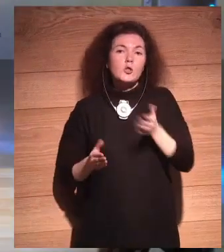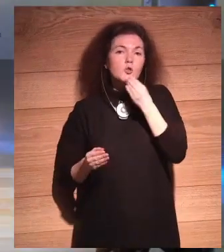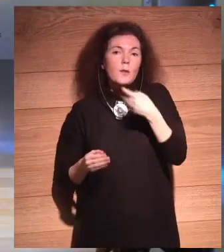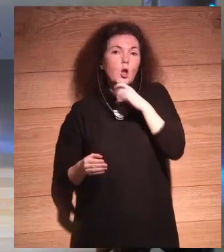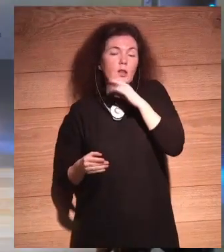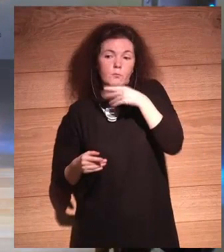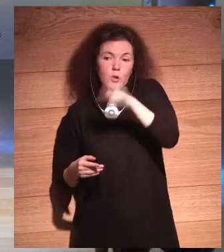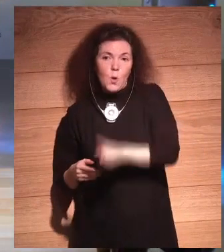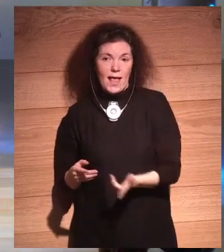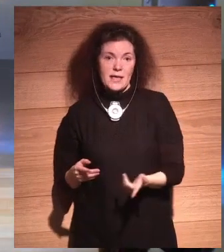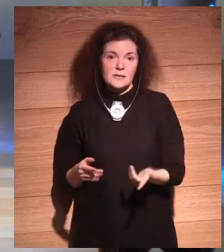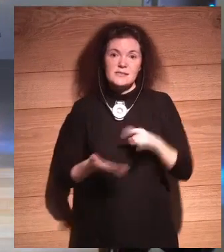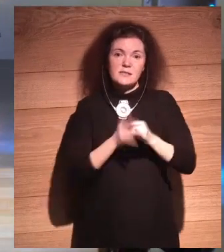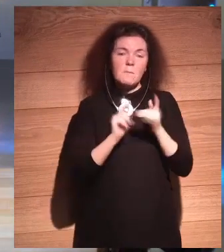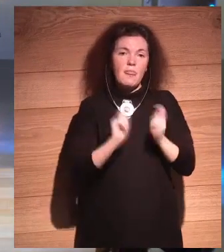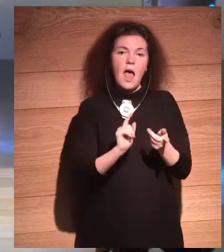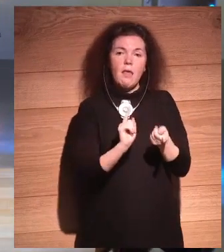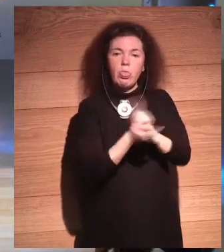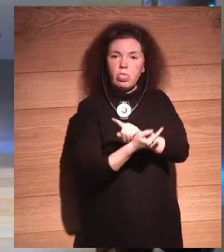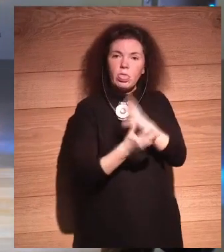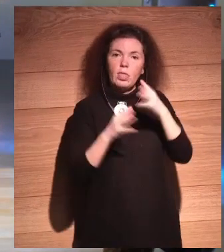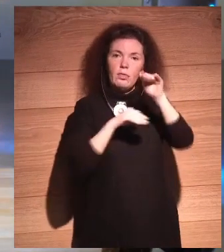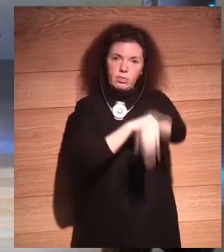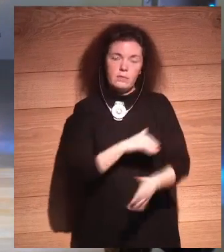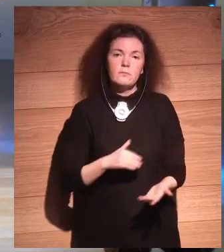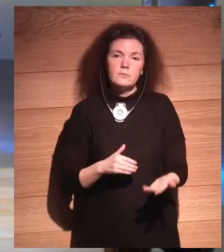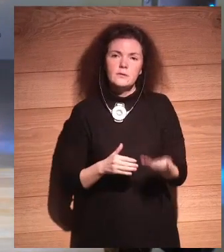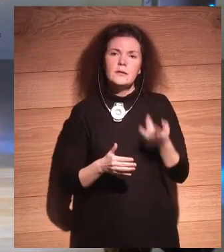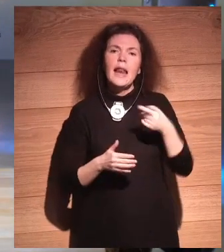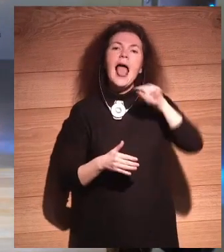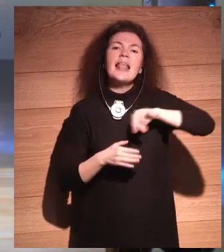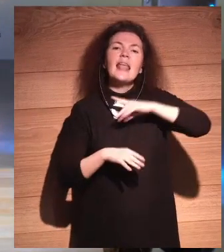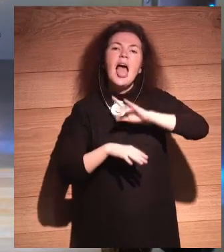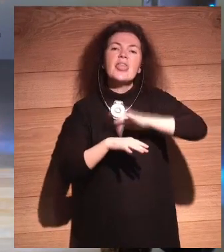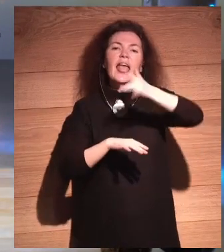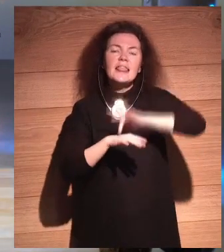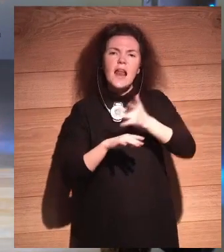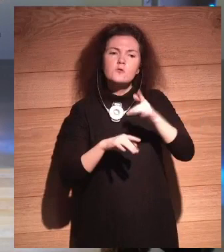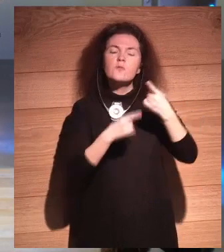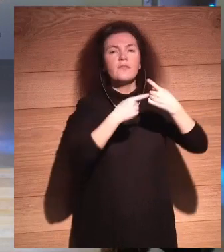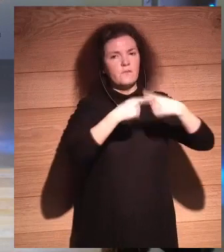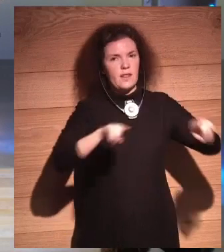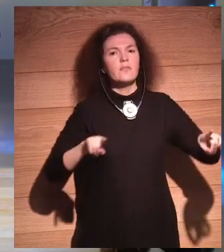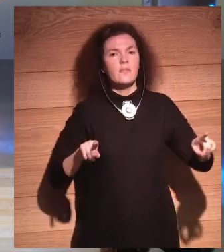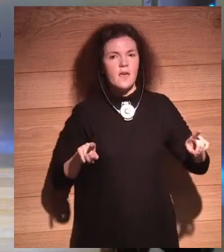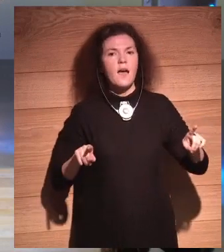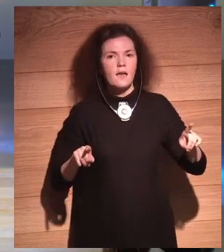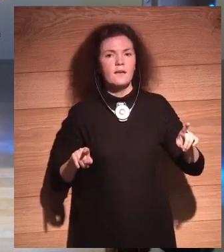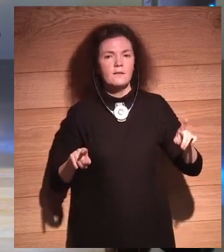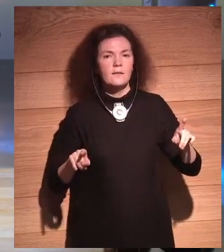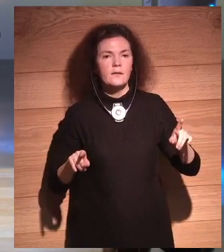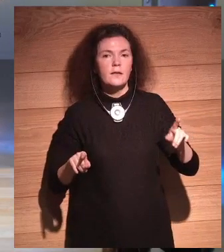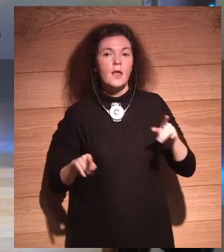perverts itself. So digital ethics really is the difference between whatever is possible